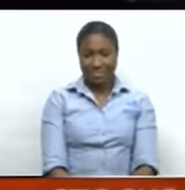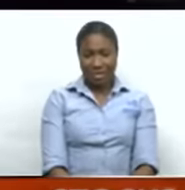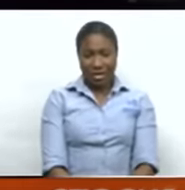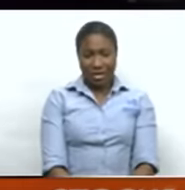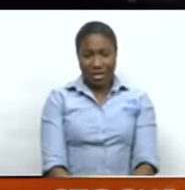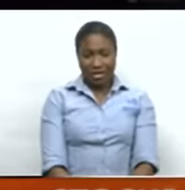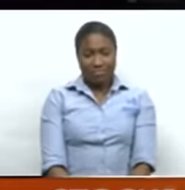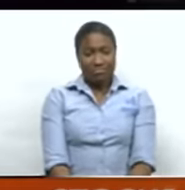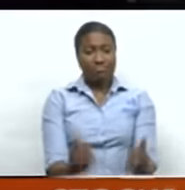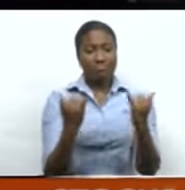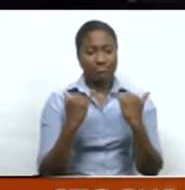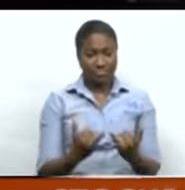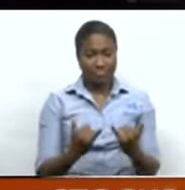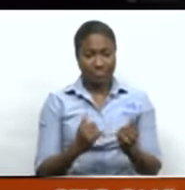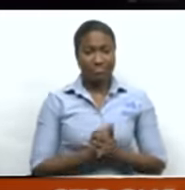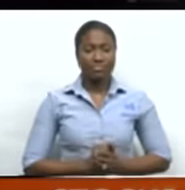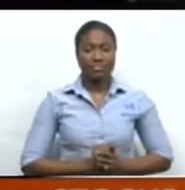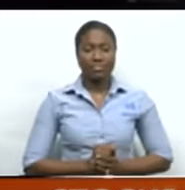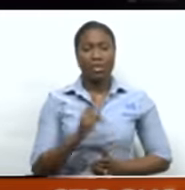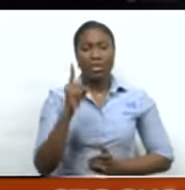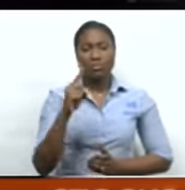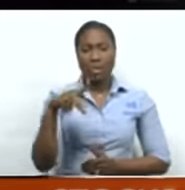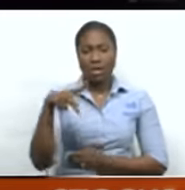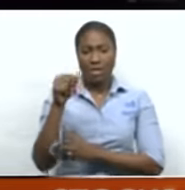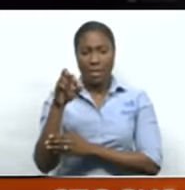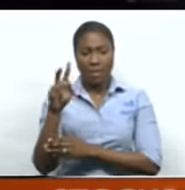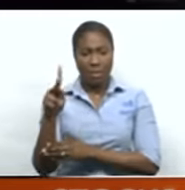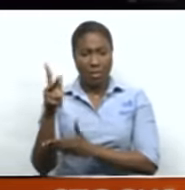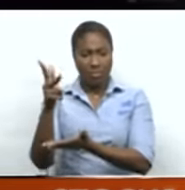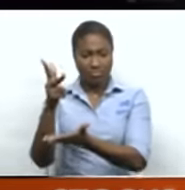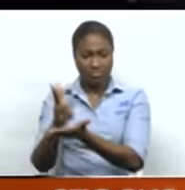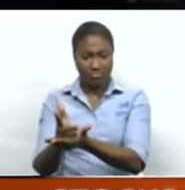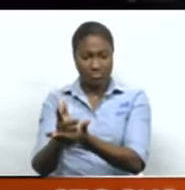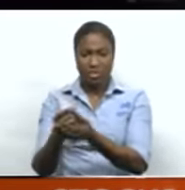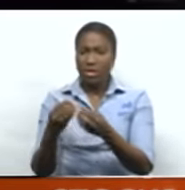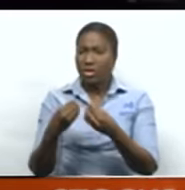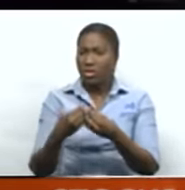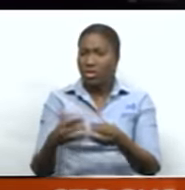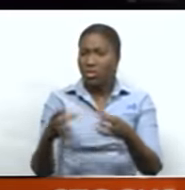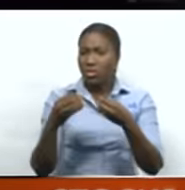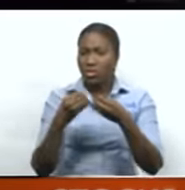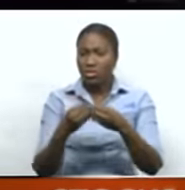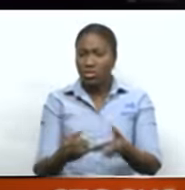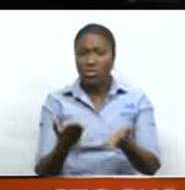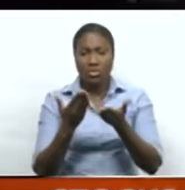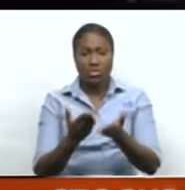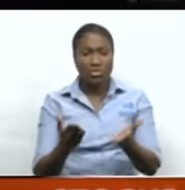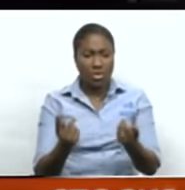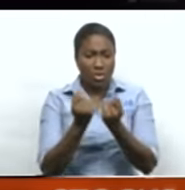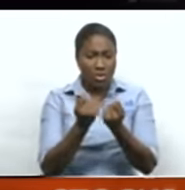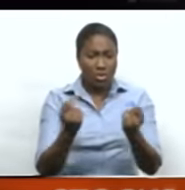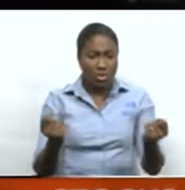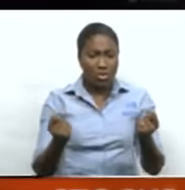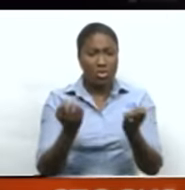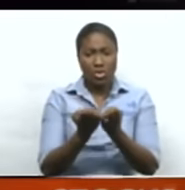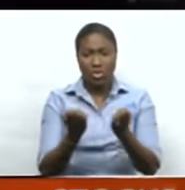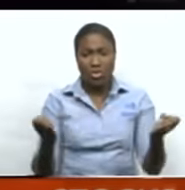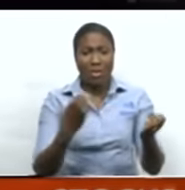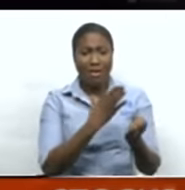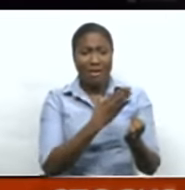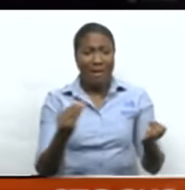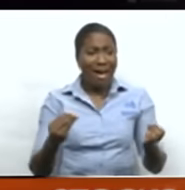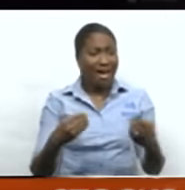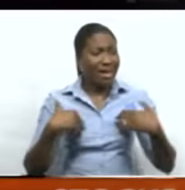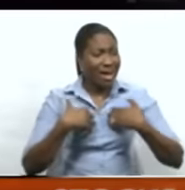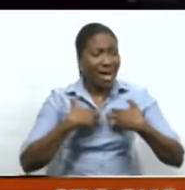The Samsara Nature Park in Pinal is losing its treasured birds, essential tools, equipment and even animal feeds as thieves